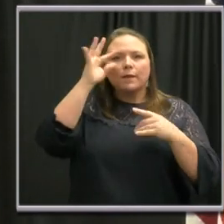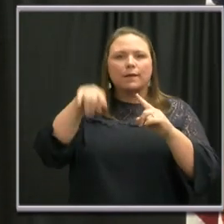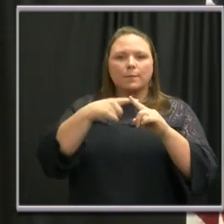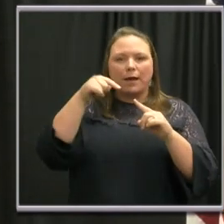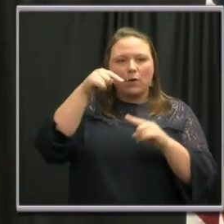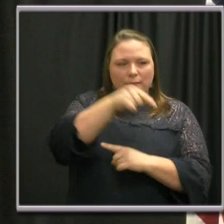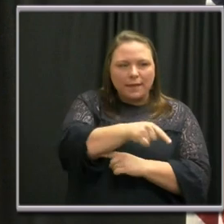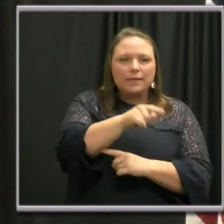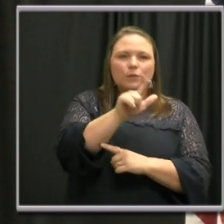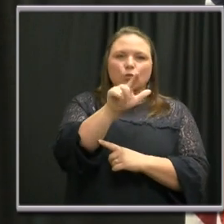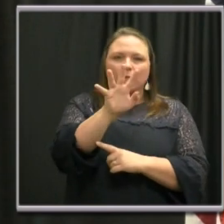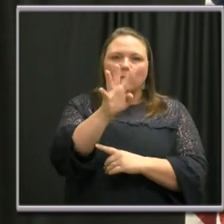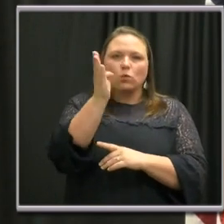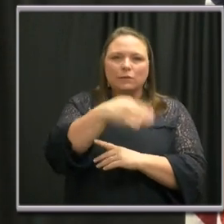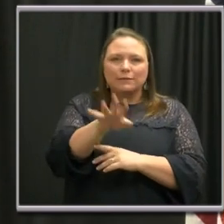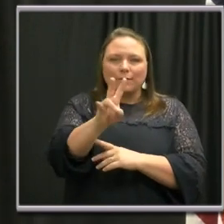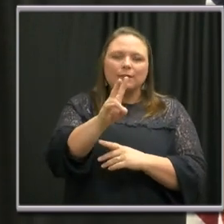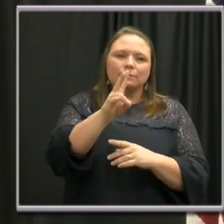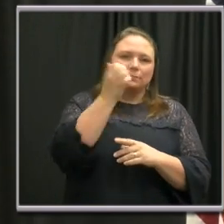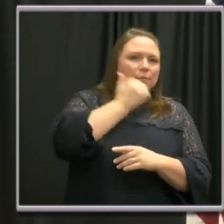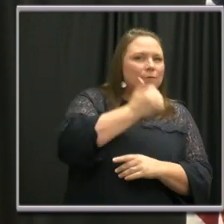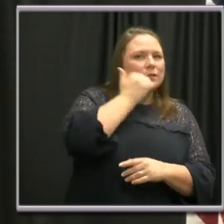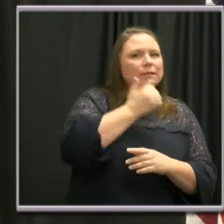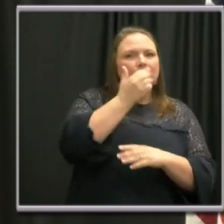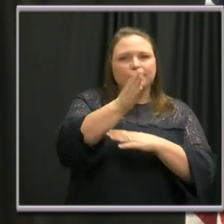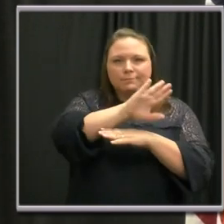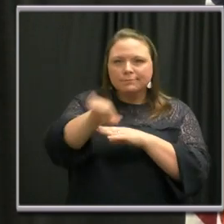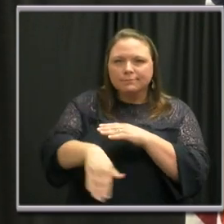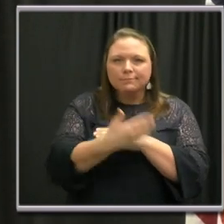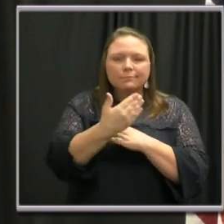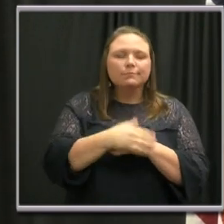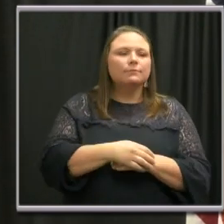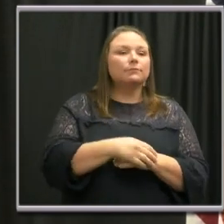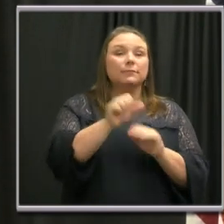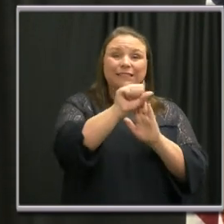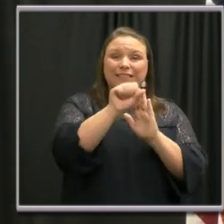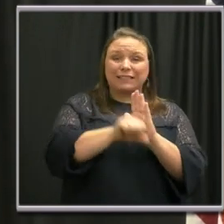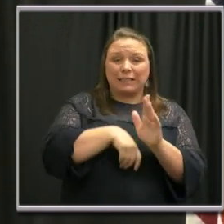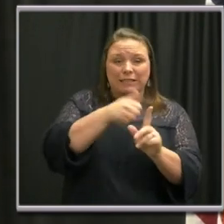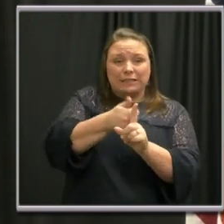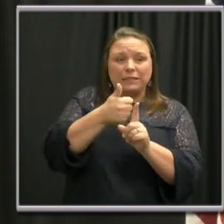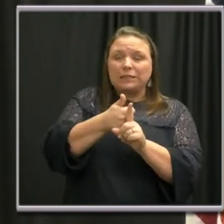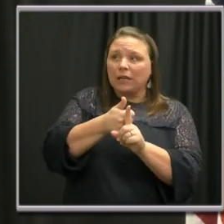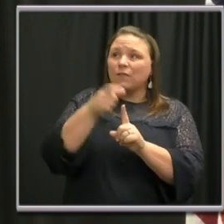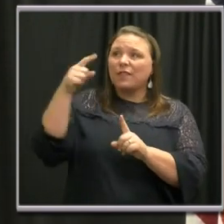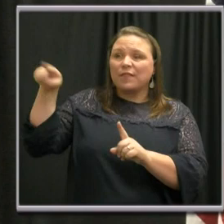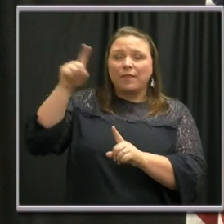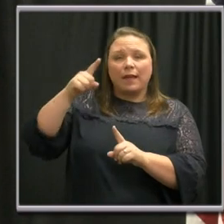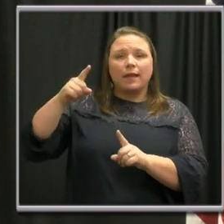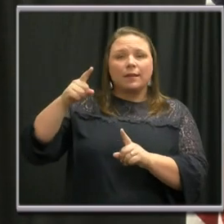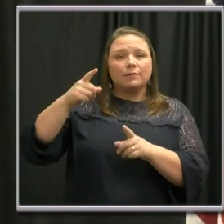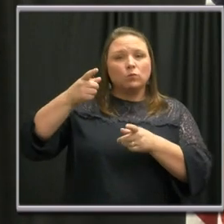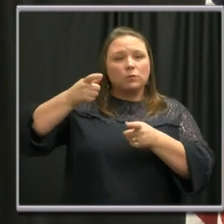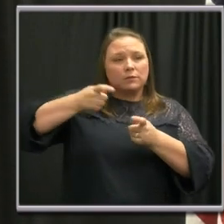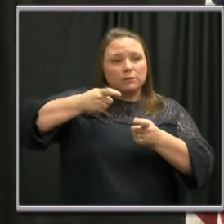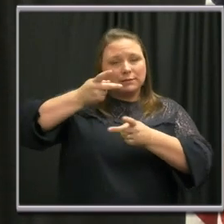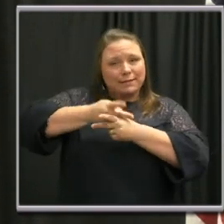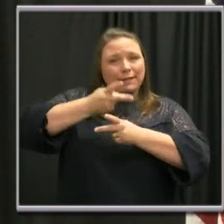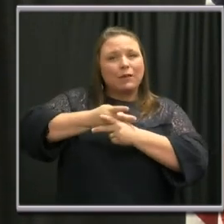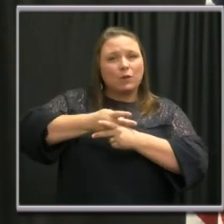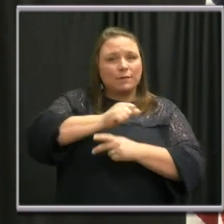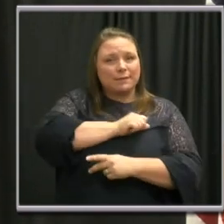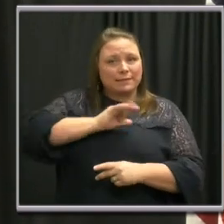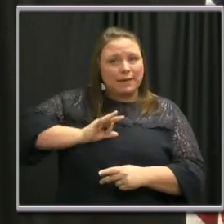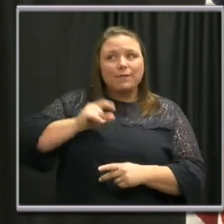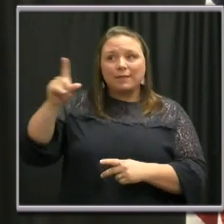24-7 who are there. The state is in charge of staffing. I believe they have received